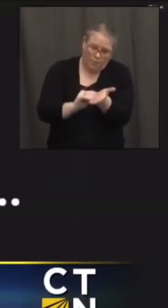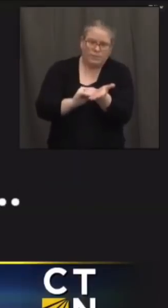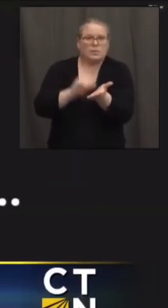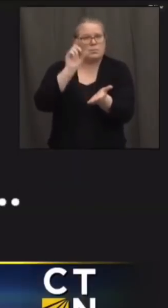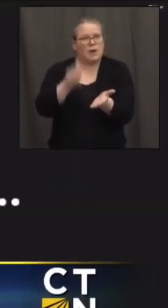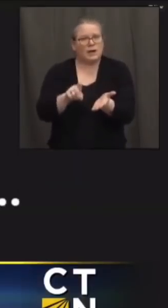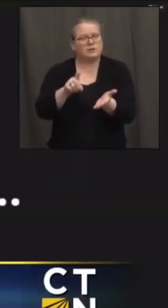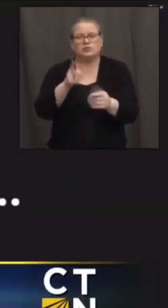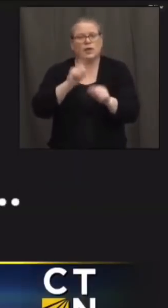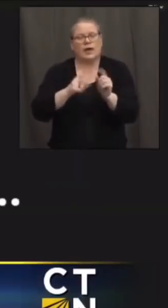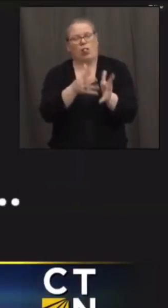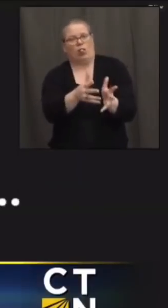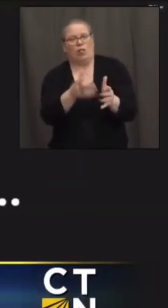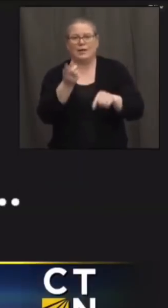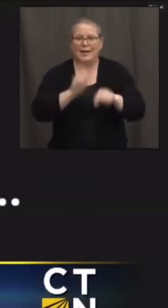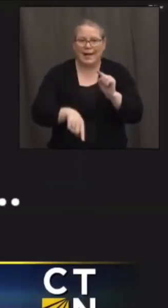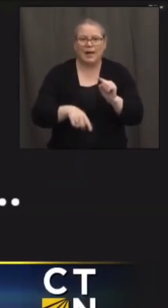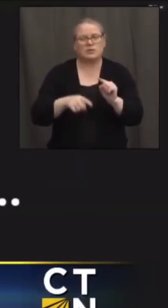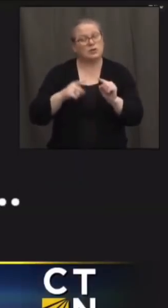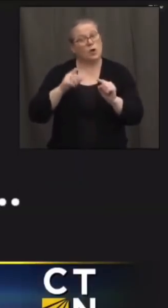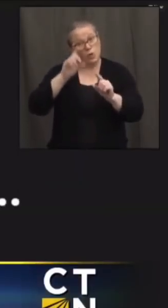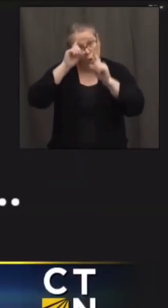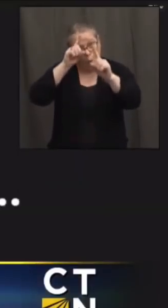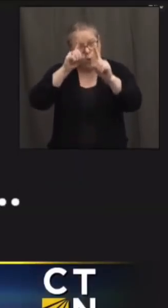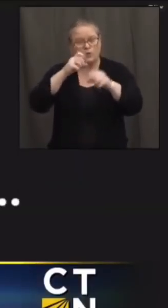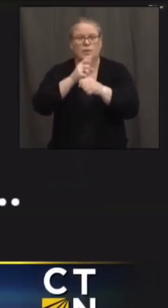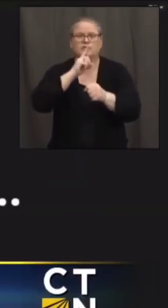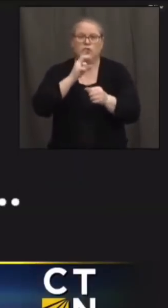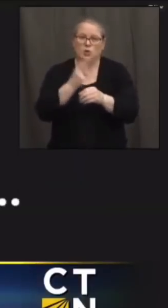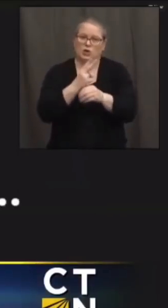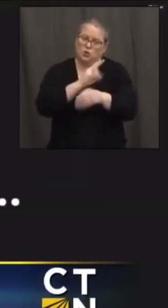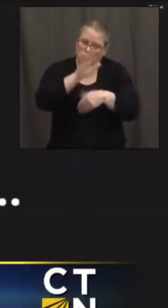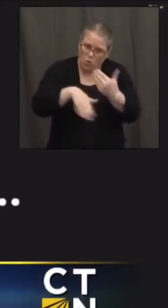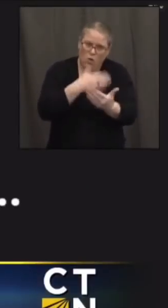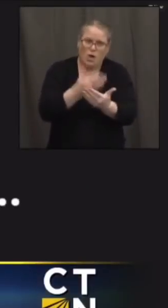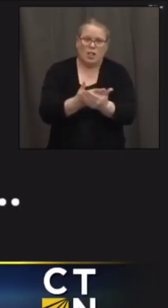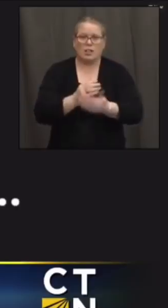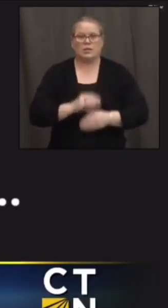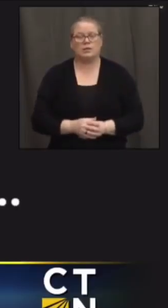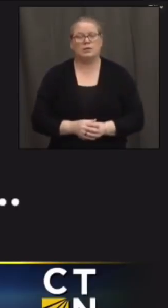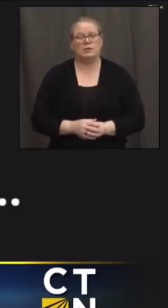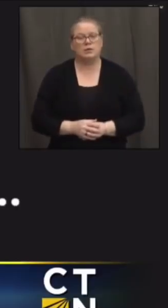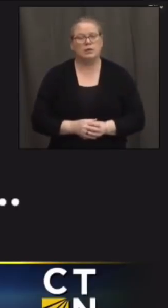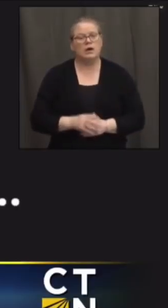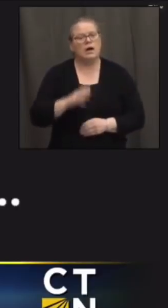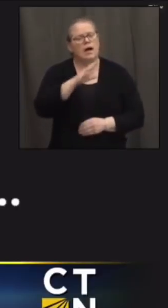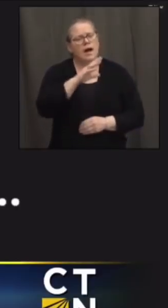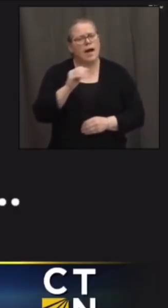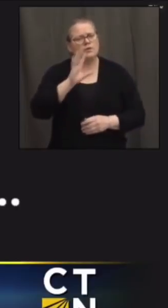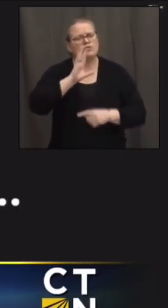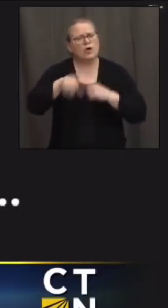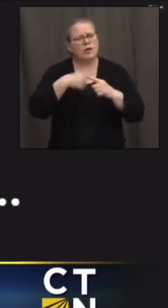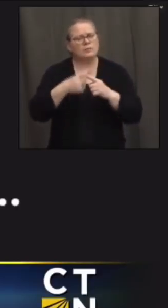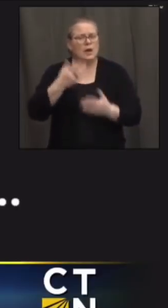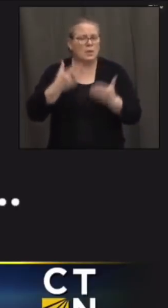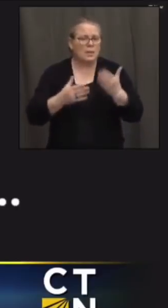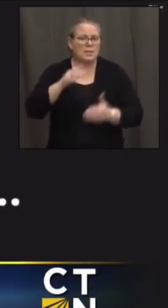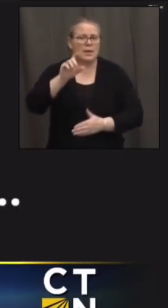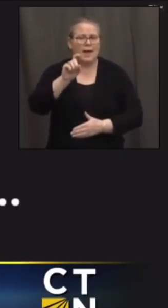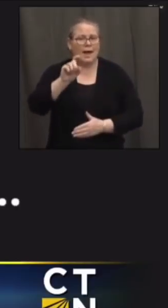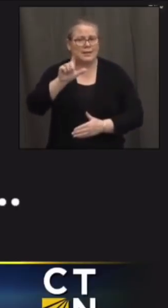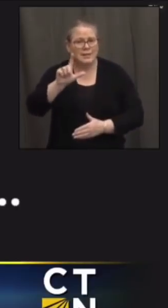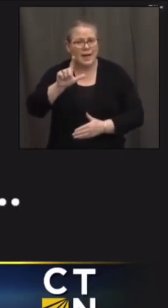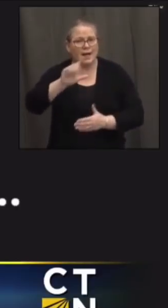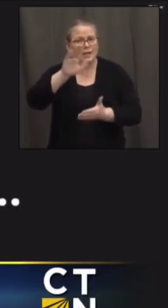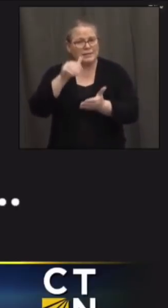and wrenchler field and possibly i believe you said the civic center excel center being used as mass vaccination sites in the future any